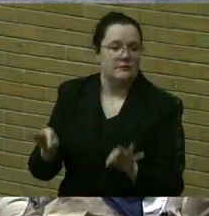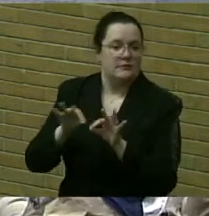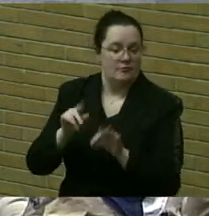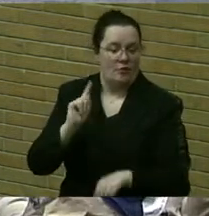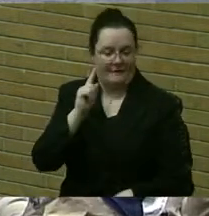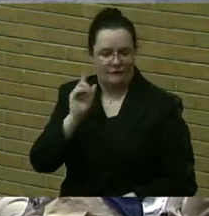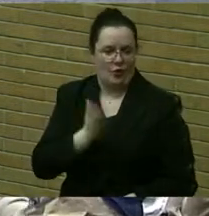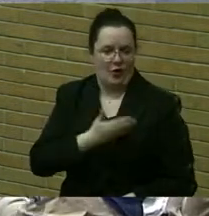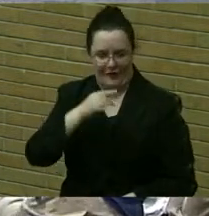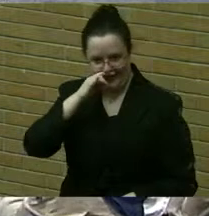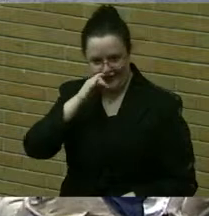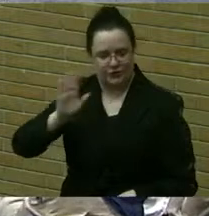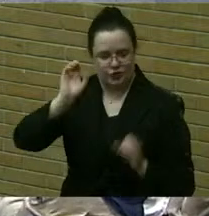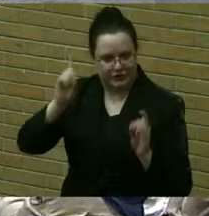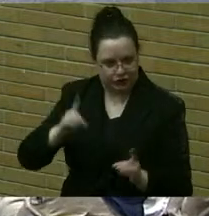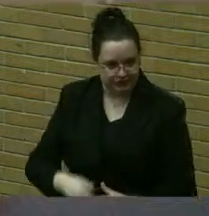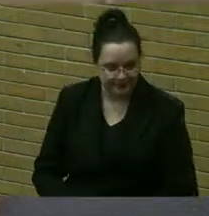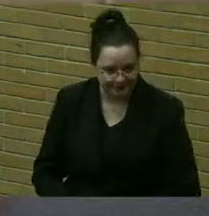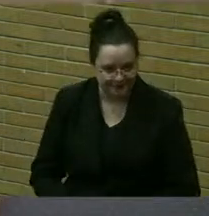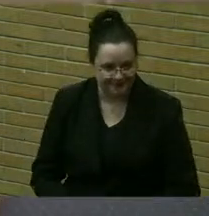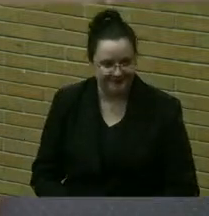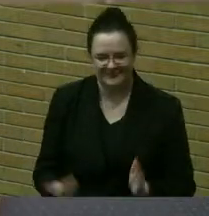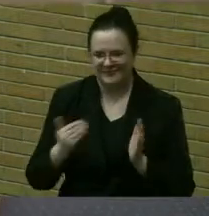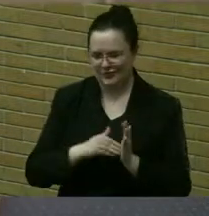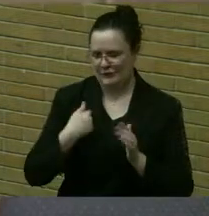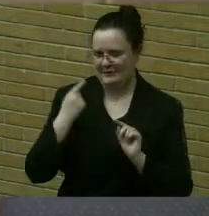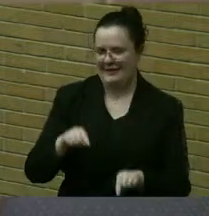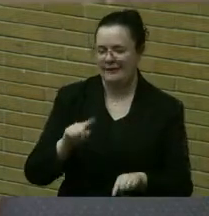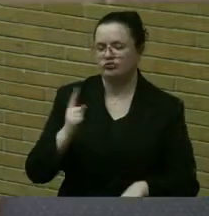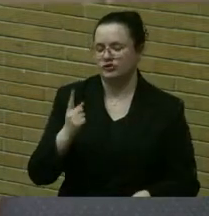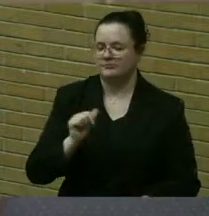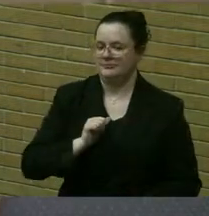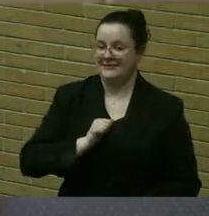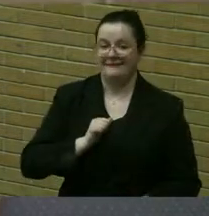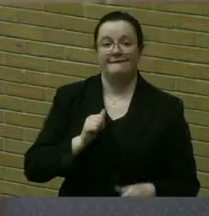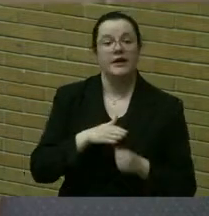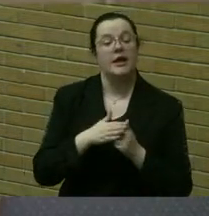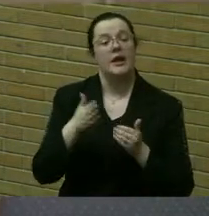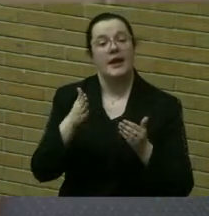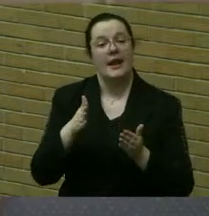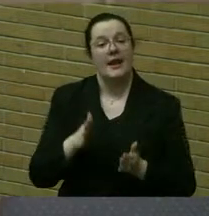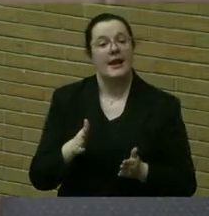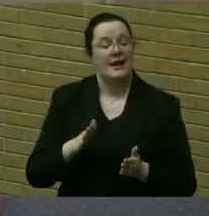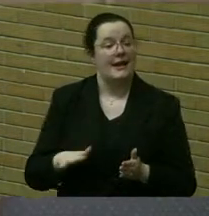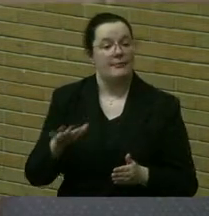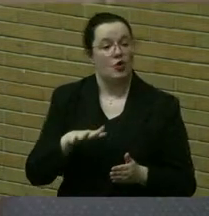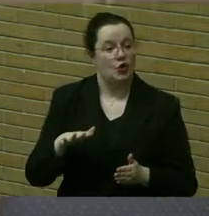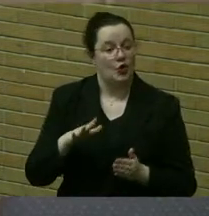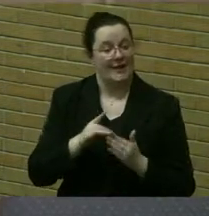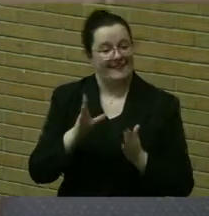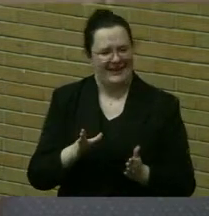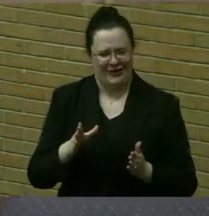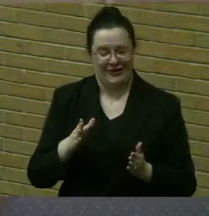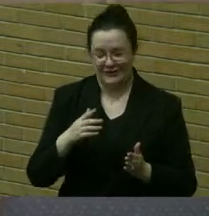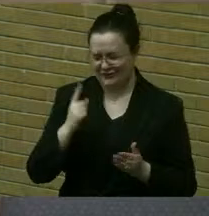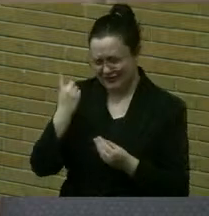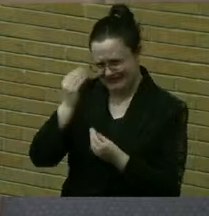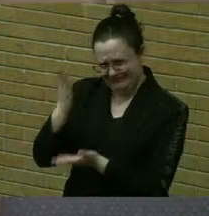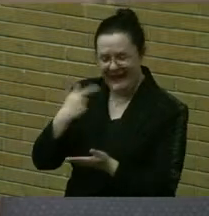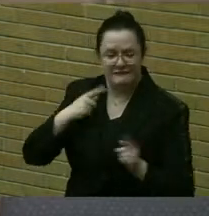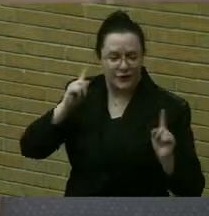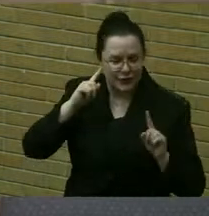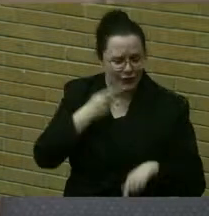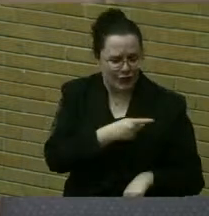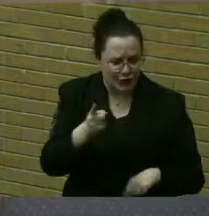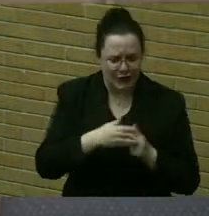educated. So again, I'm just here tonight as a neighborhood leader saying, I'm hearing a lot of noise from my neighbors about both of those things,